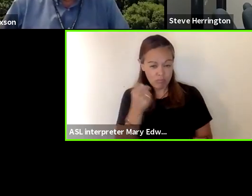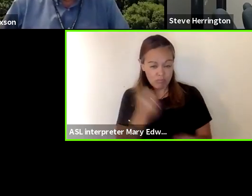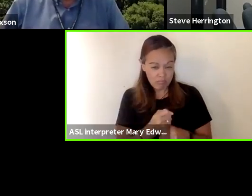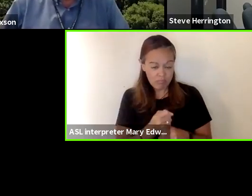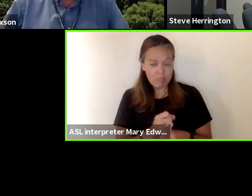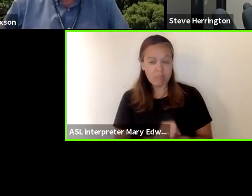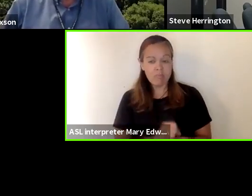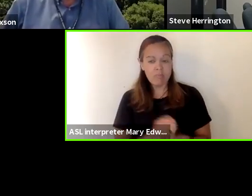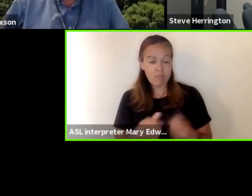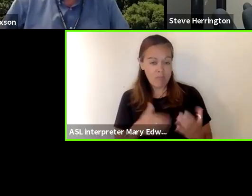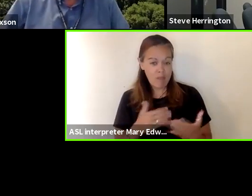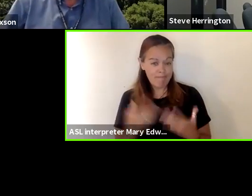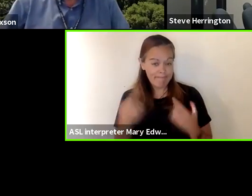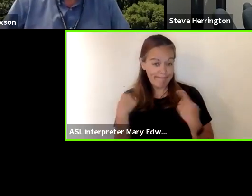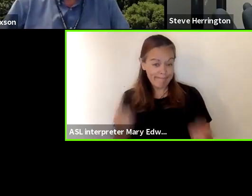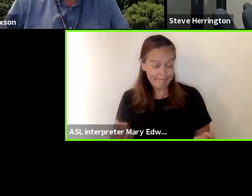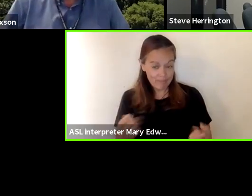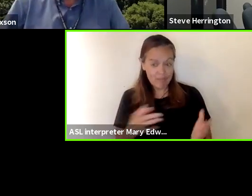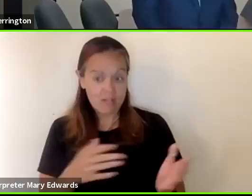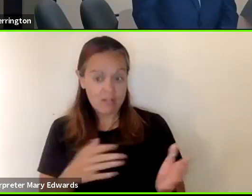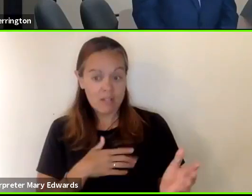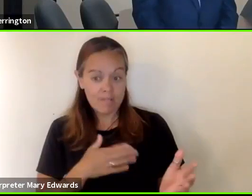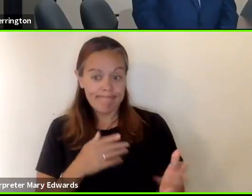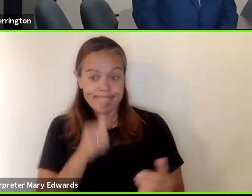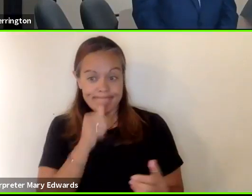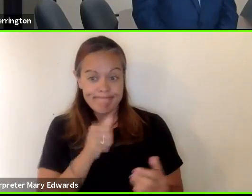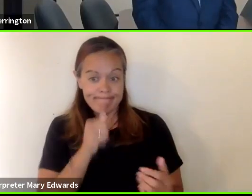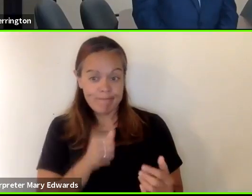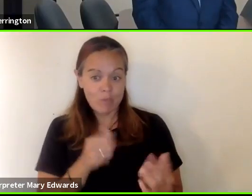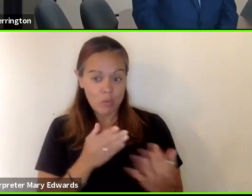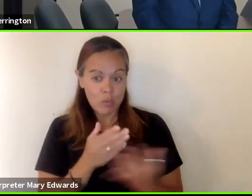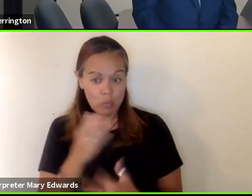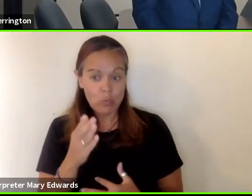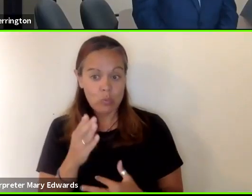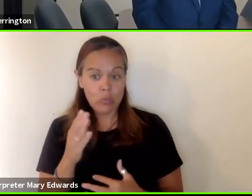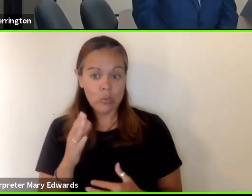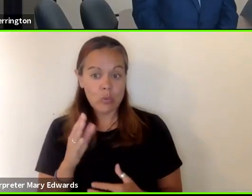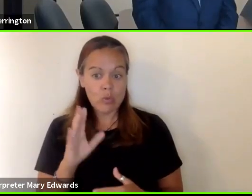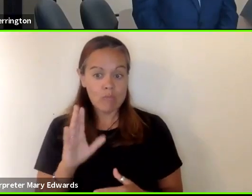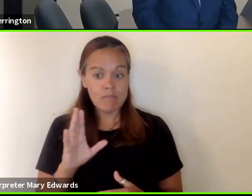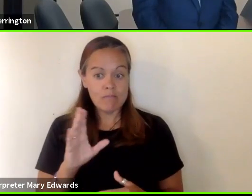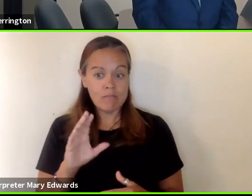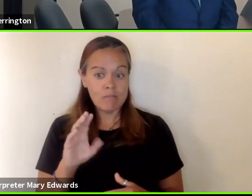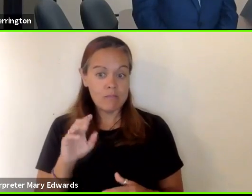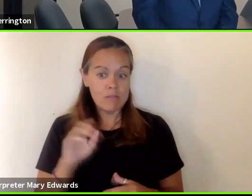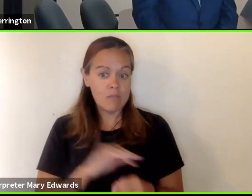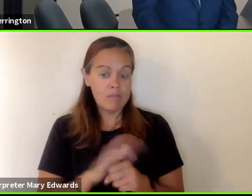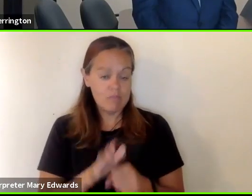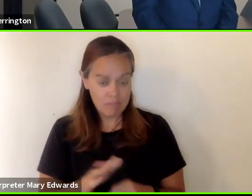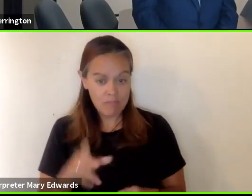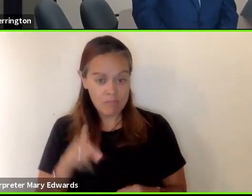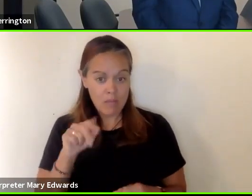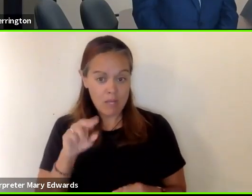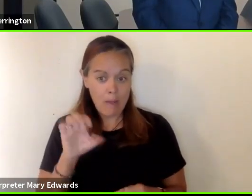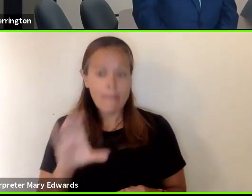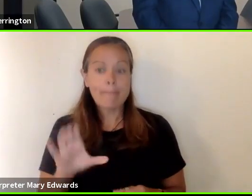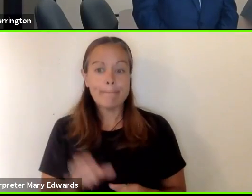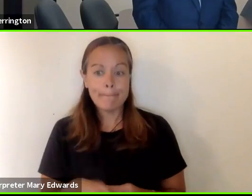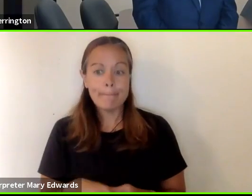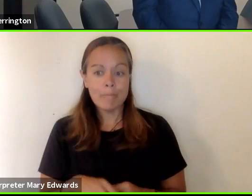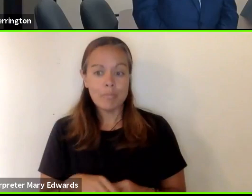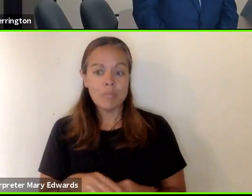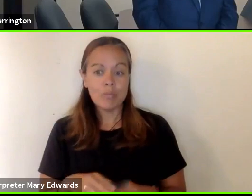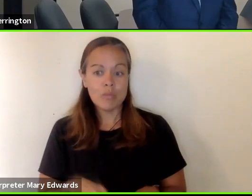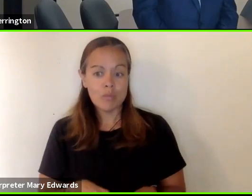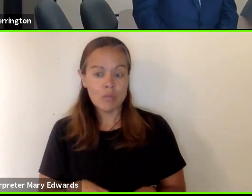all been uh striving through this pandemic we really appreciate being invited to participate in the discussion about the reopening